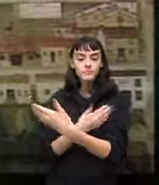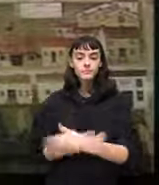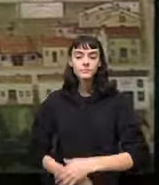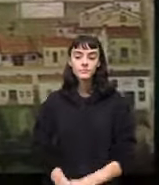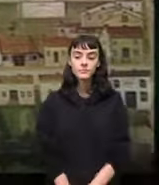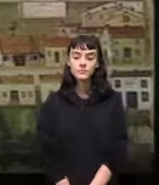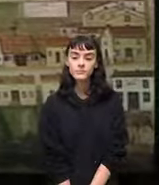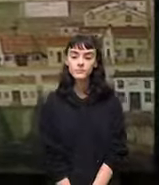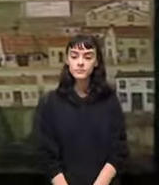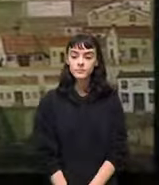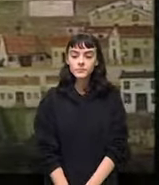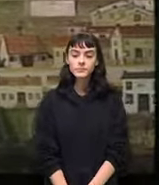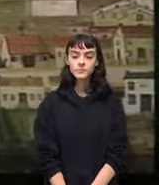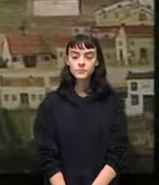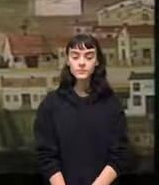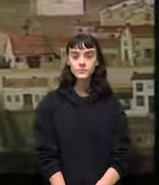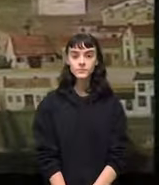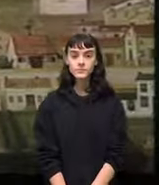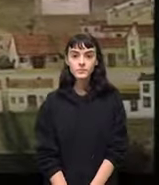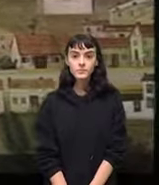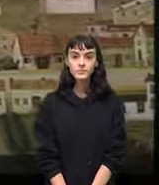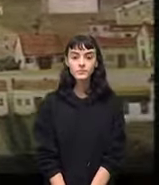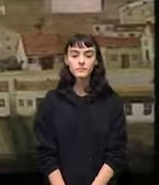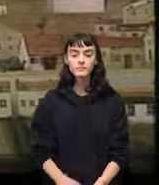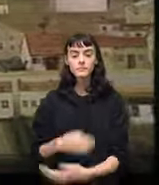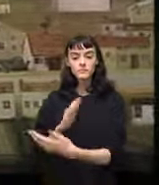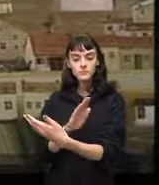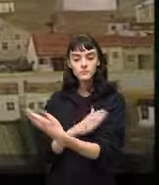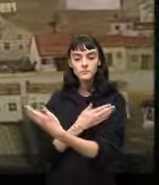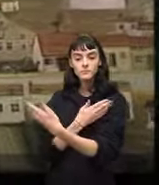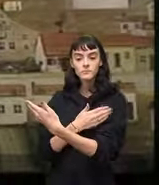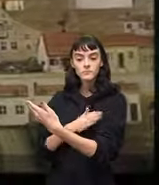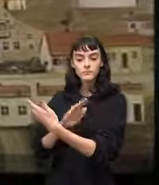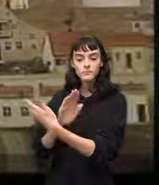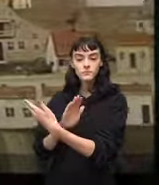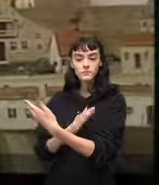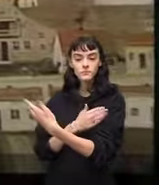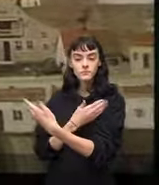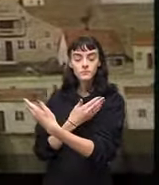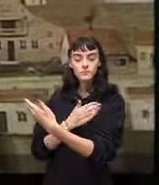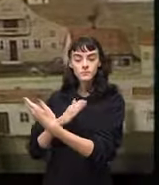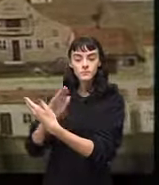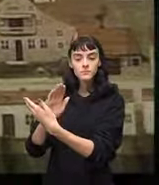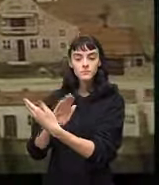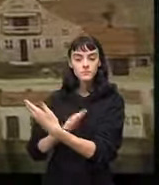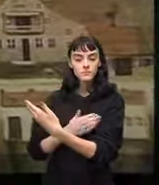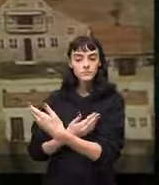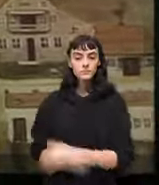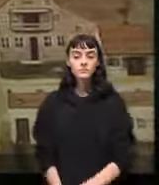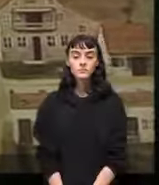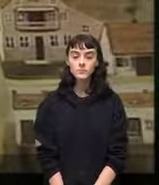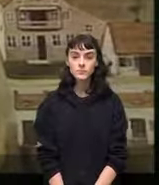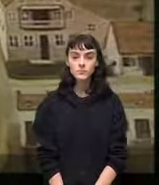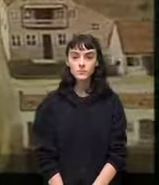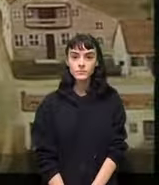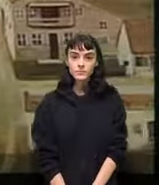fallaiteg last